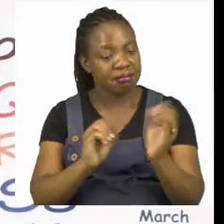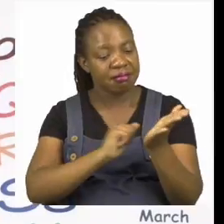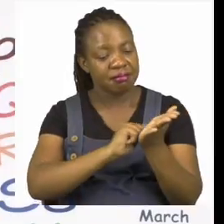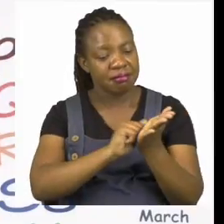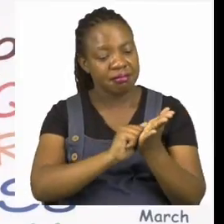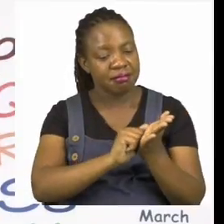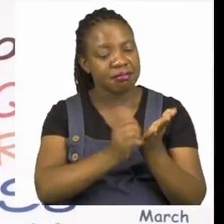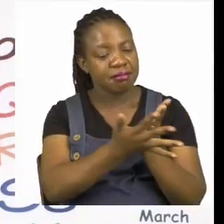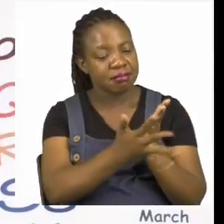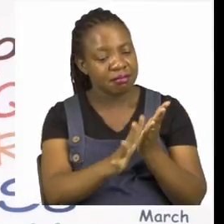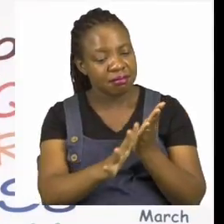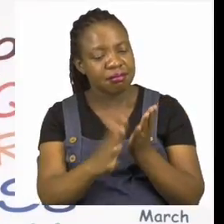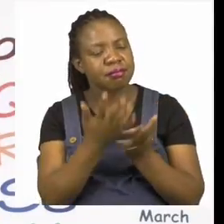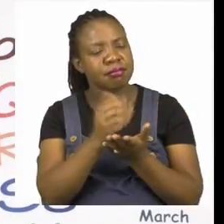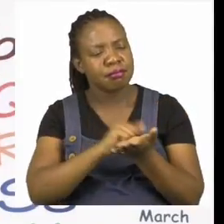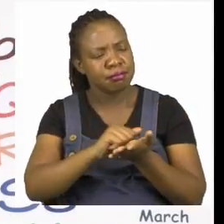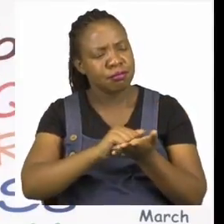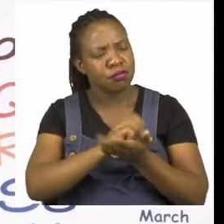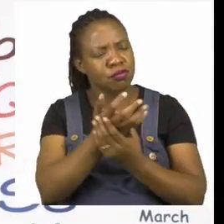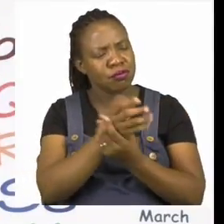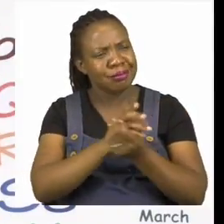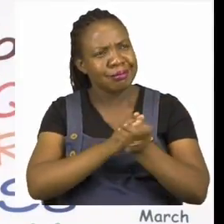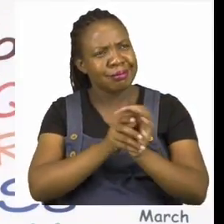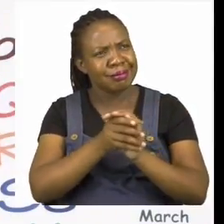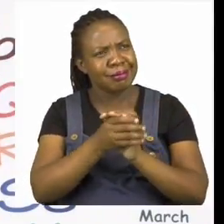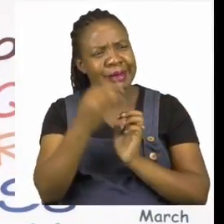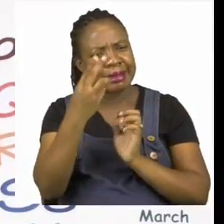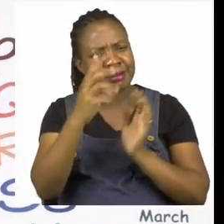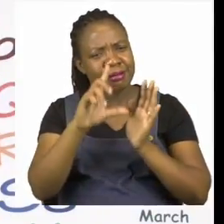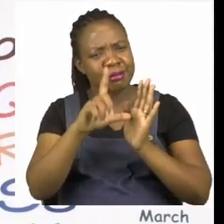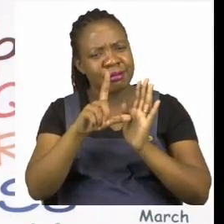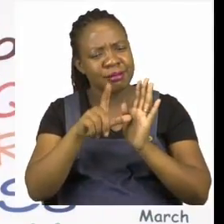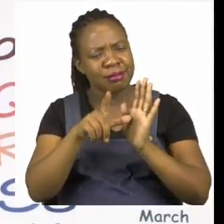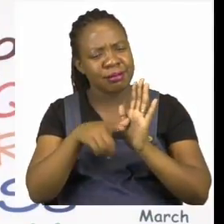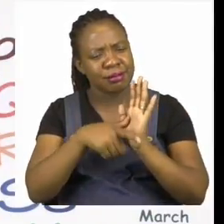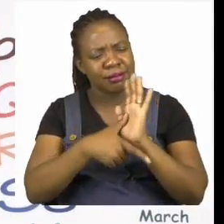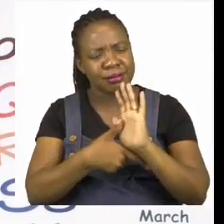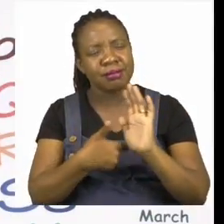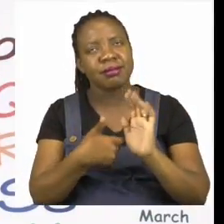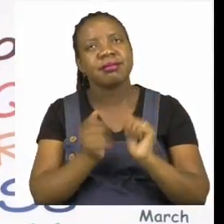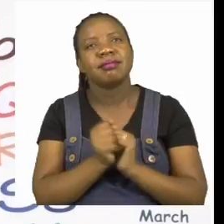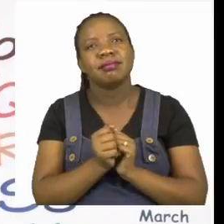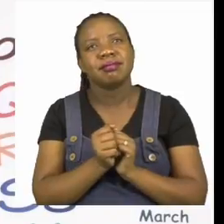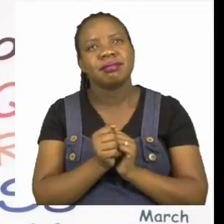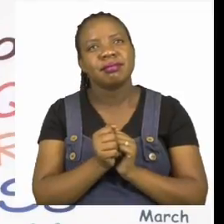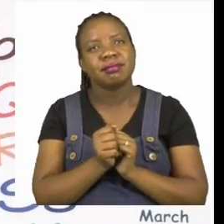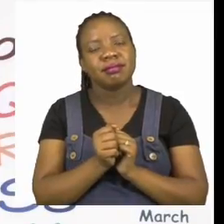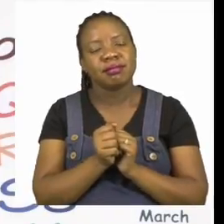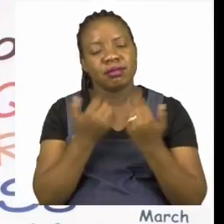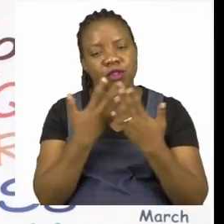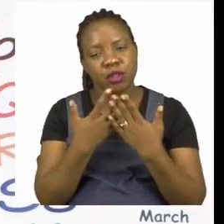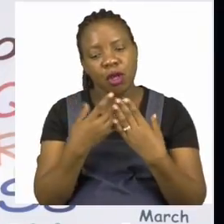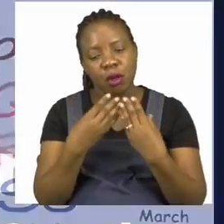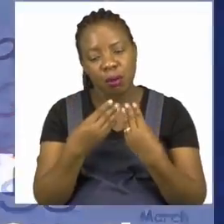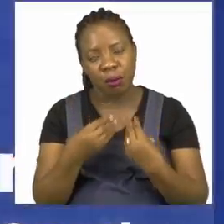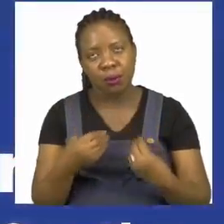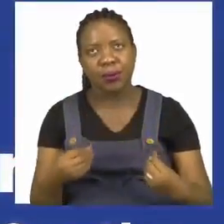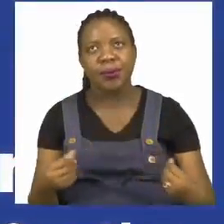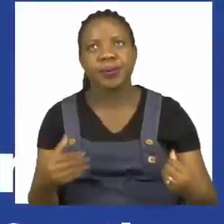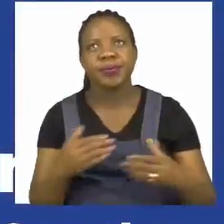sure that you run your hands for 30 seconds under a tap. Make sure your hands are dry before you touch anything else.